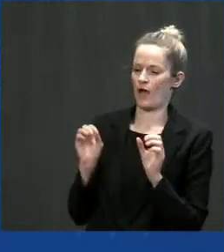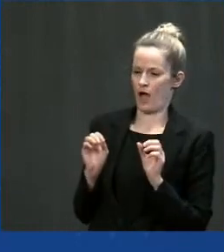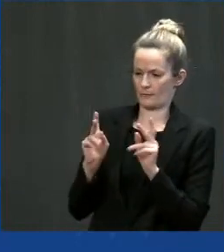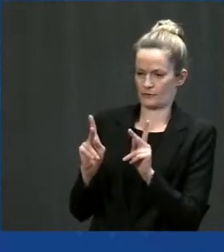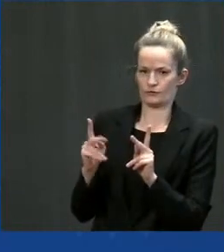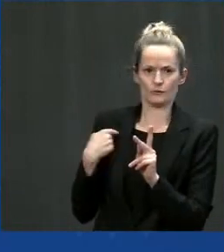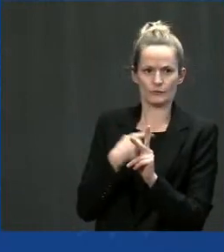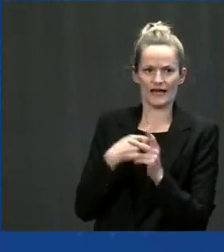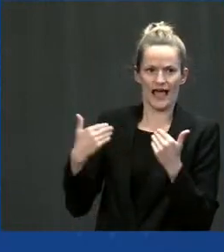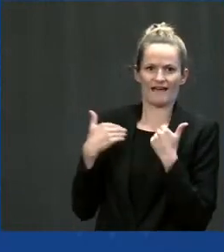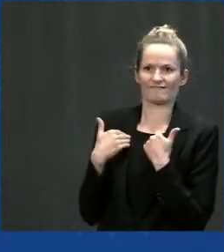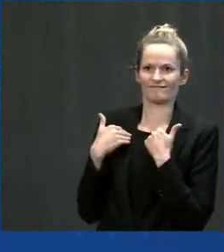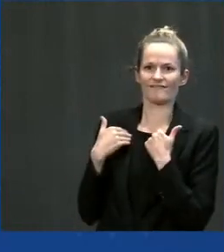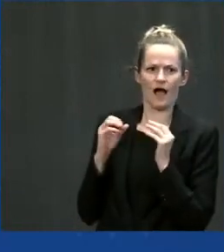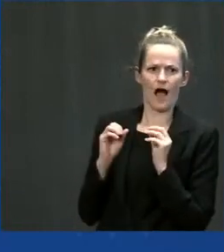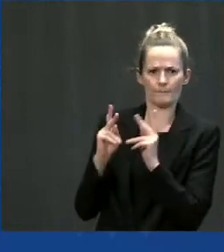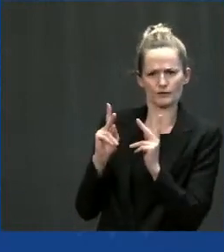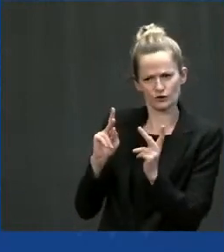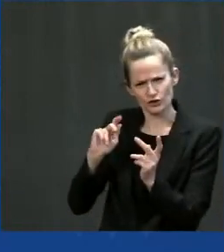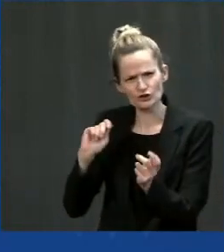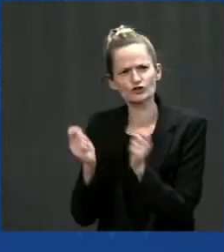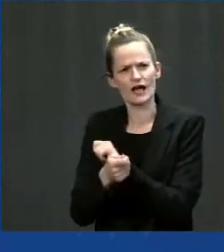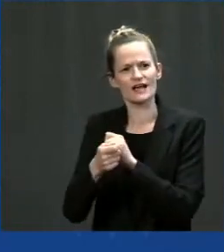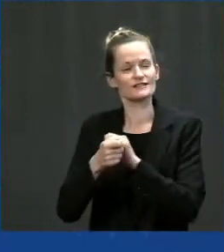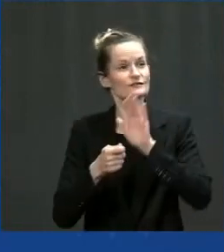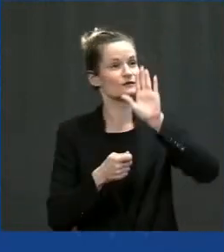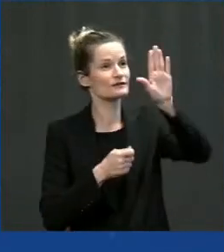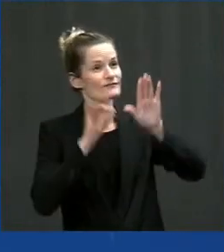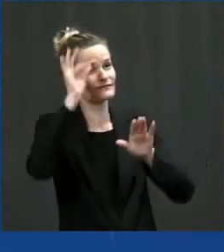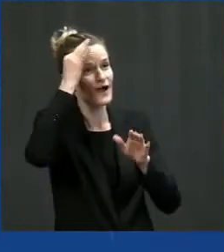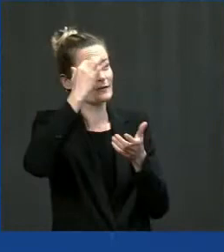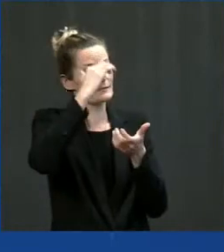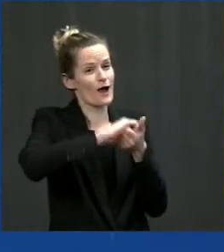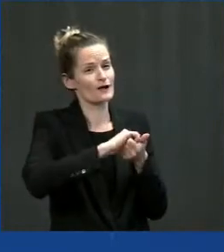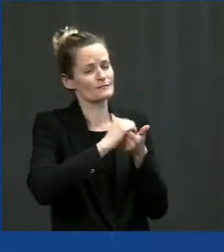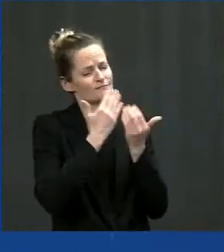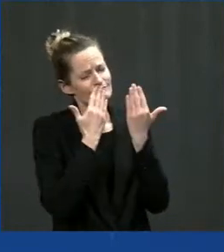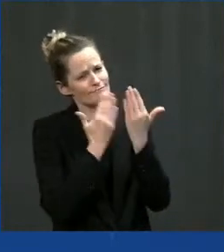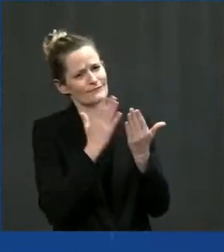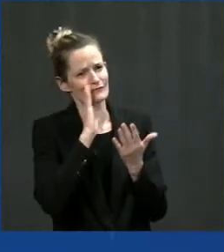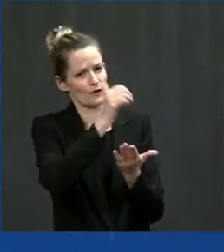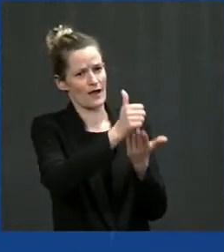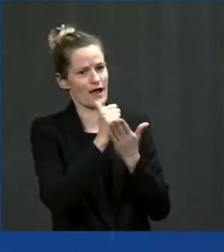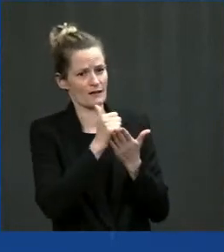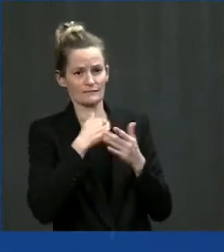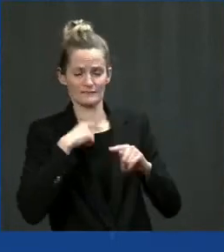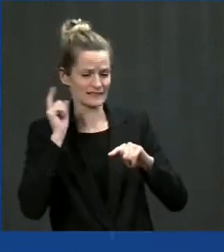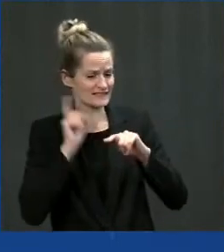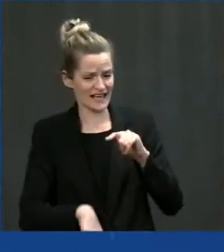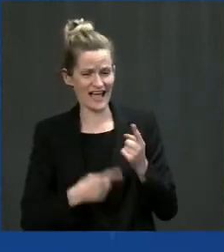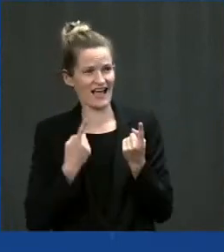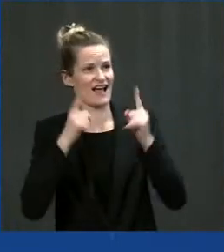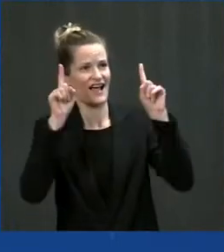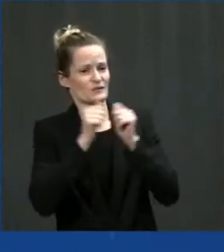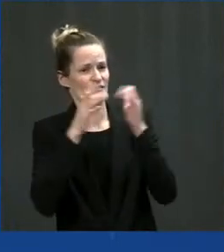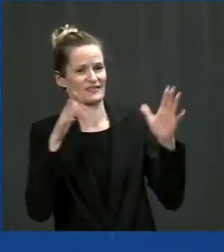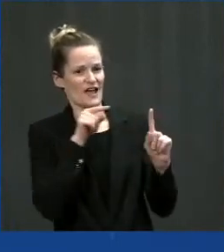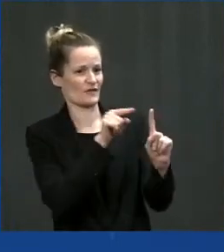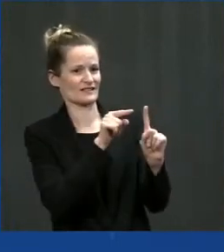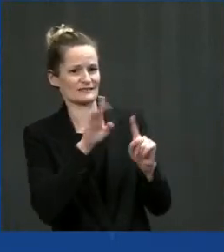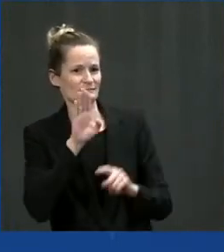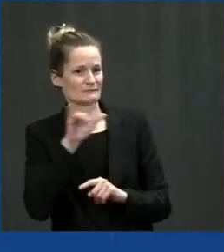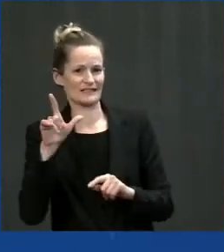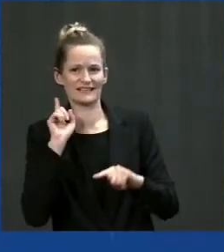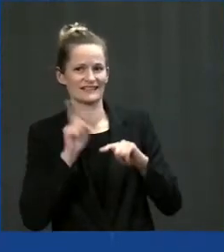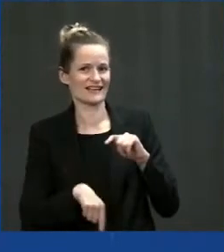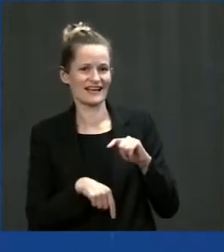federal partners. We're certainly proud of our leadership. We couldn't do it without this bill, I'm confident. And you have my great appreciation and